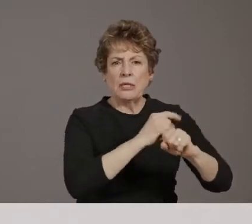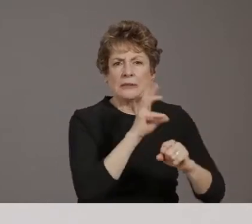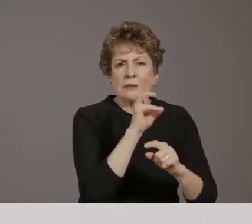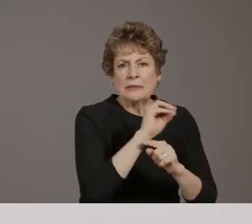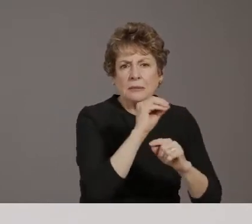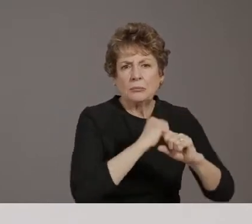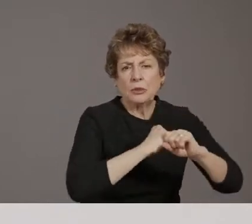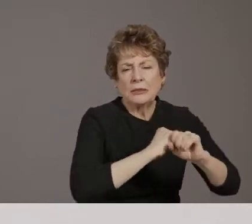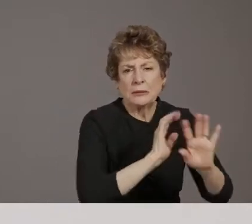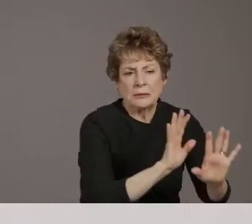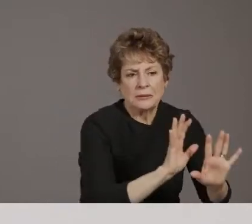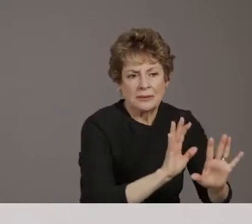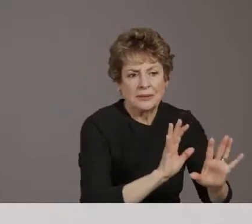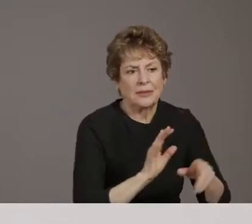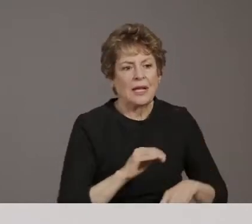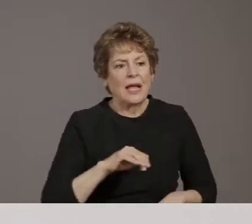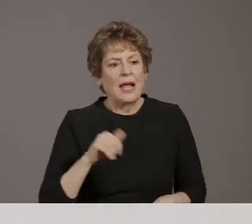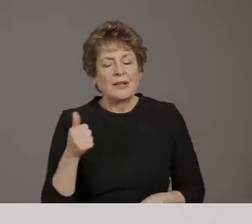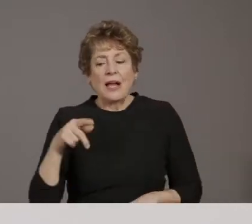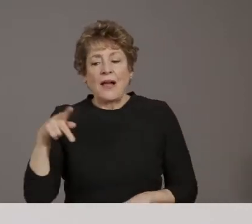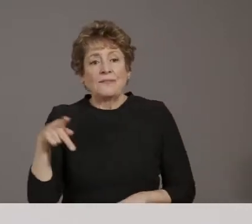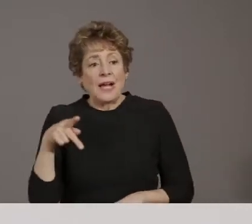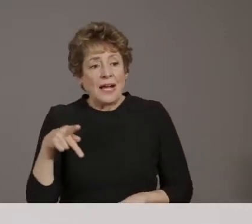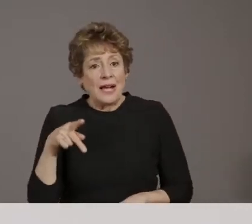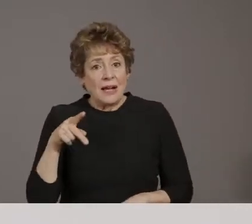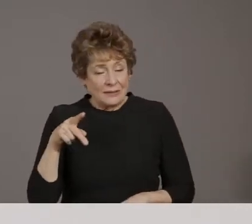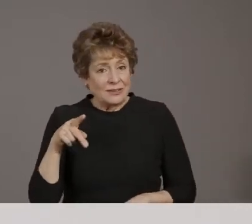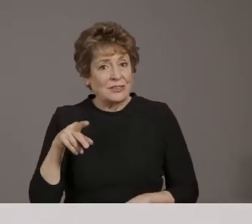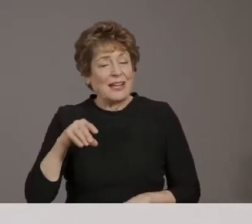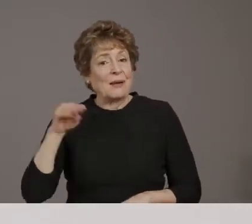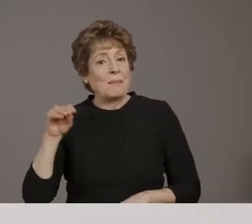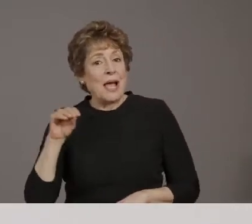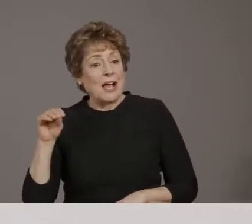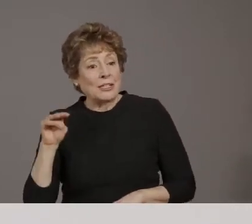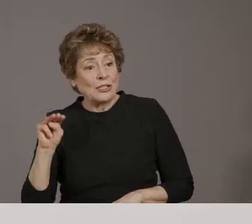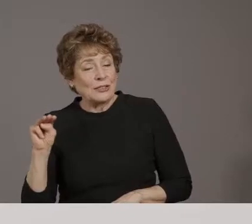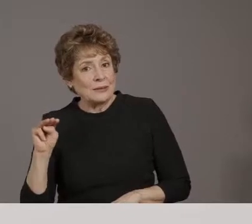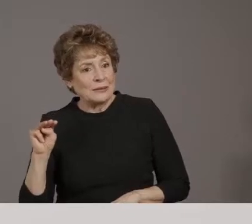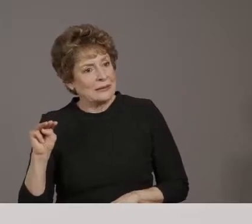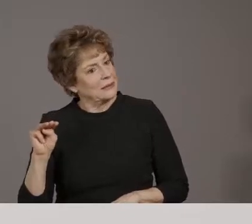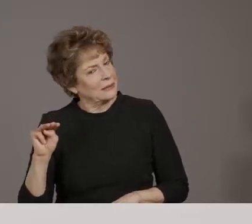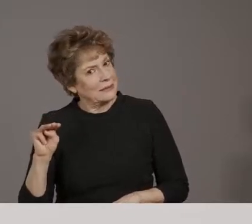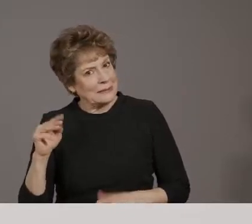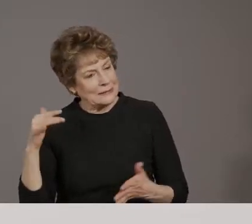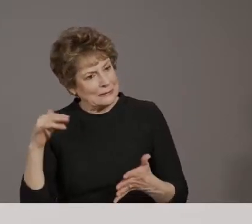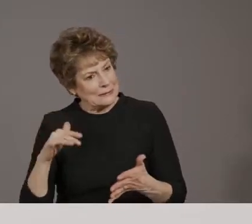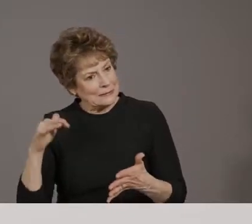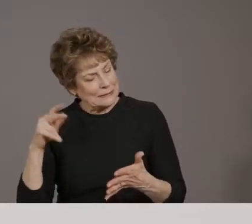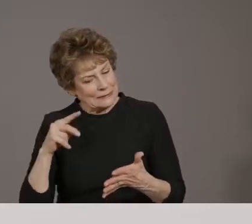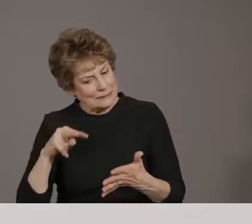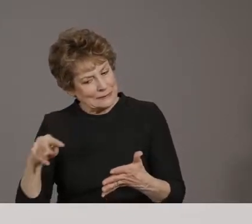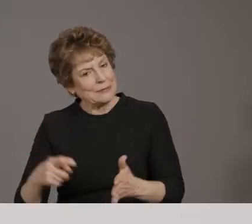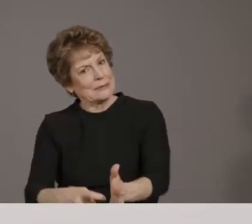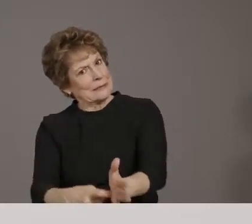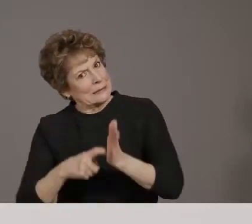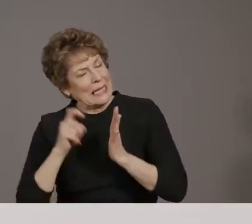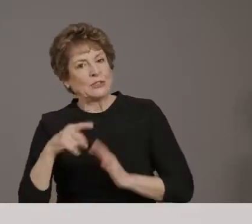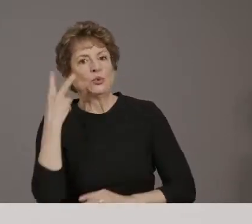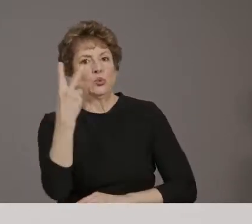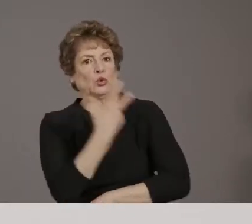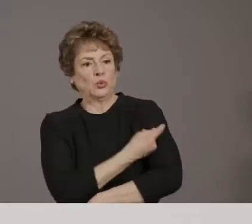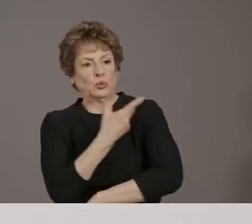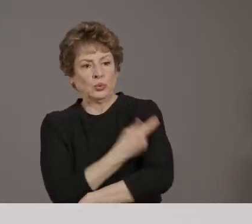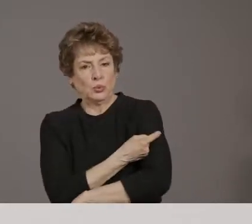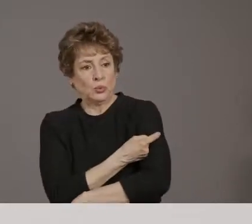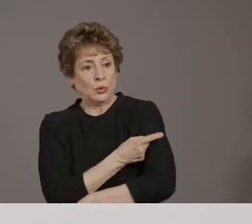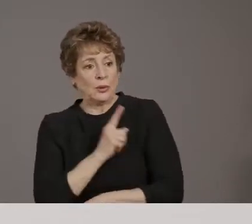Moderna. It's the efficacy has really been studied with the two doses. So we can't say for sure that you'd have that 100% reduction